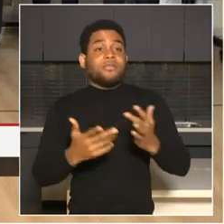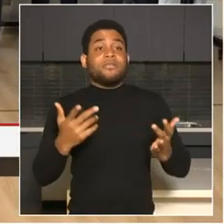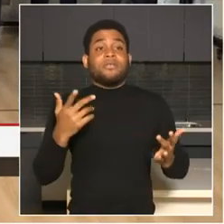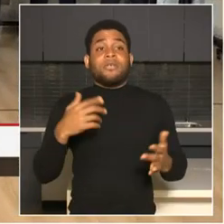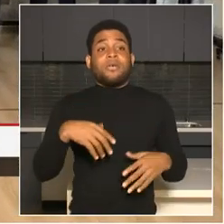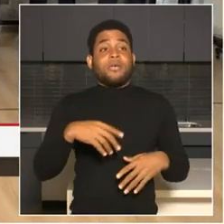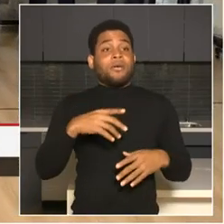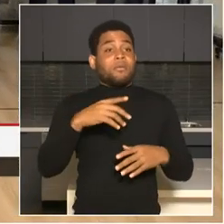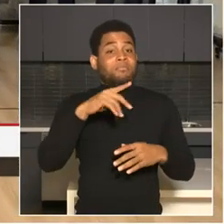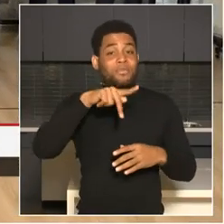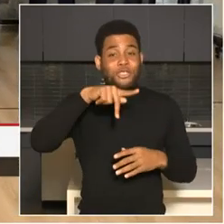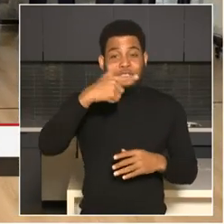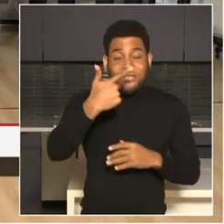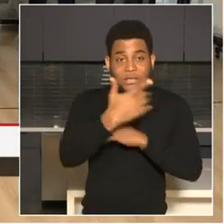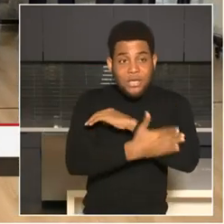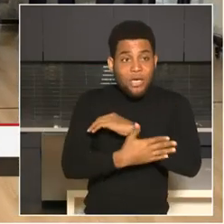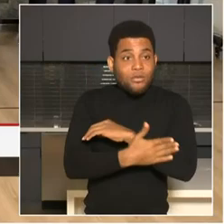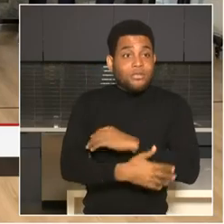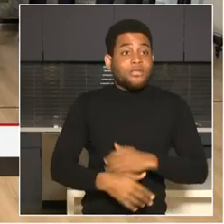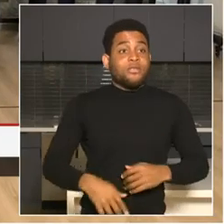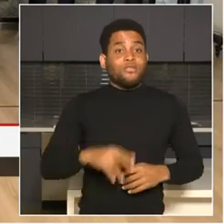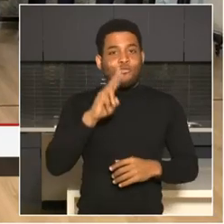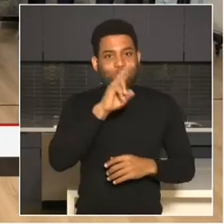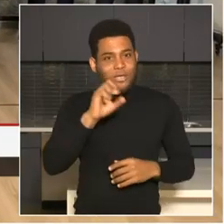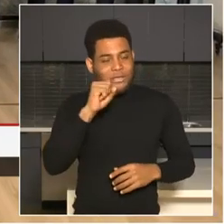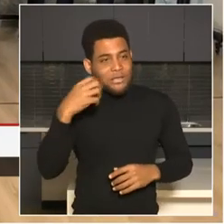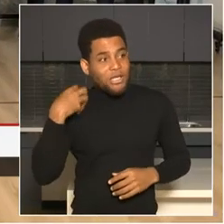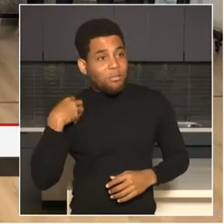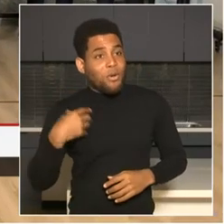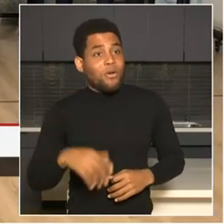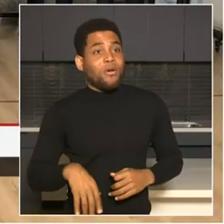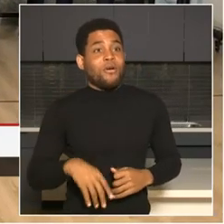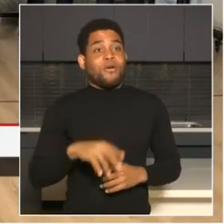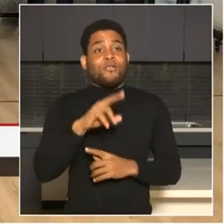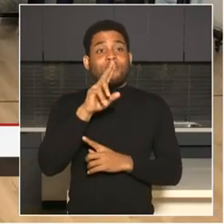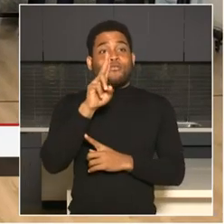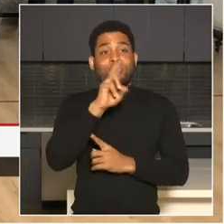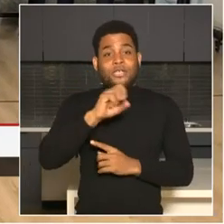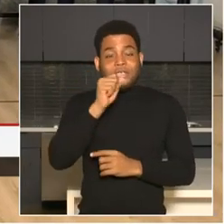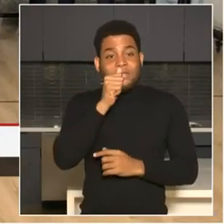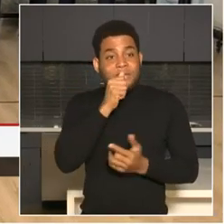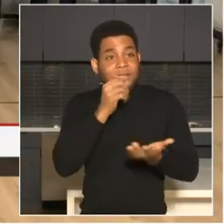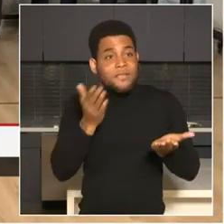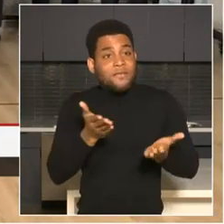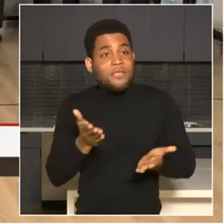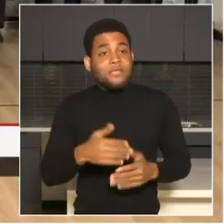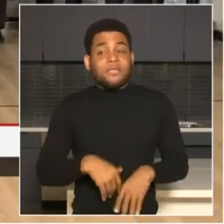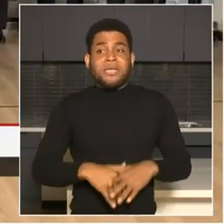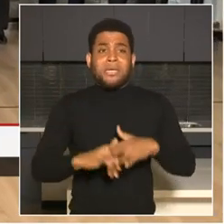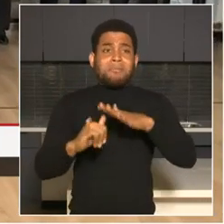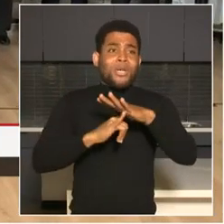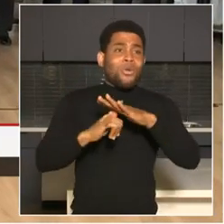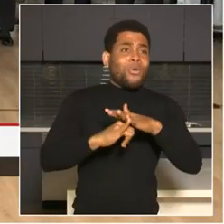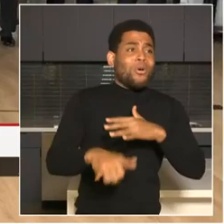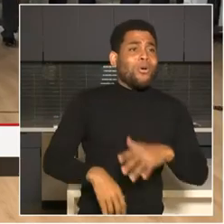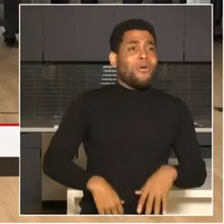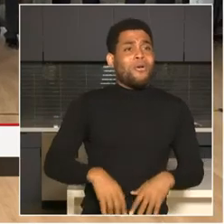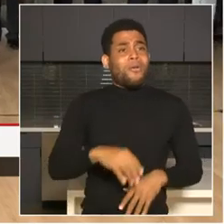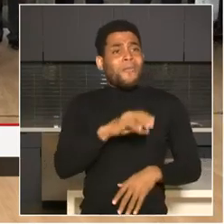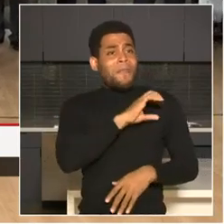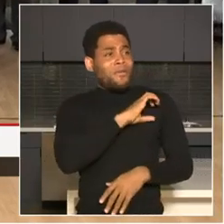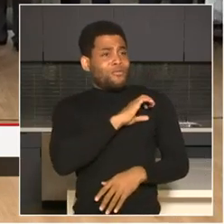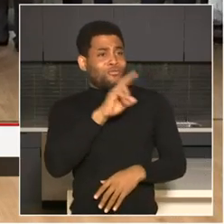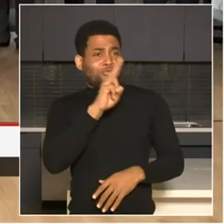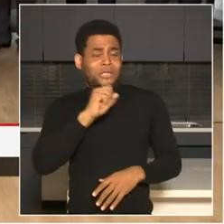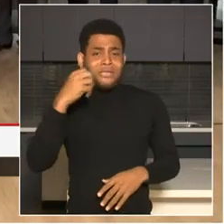Police, Prince George's County Police, U.S. Secret Service Uniform Division have all committed to have representation or representatives in